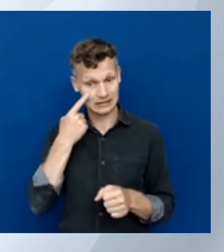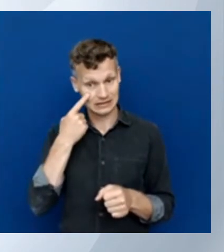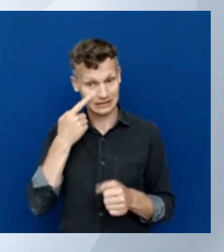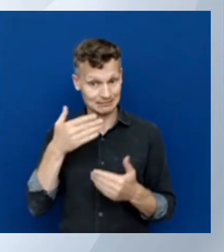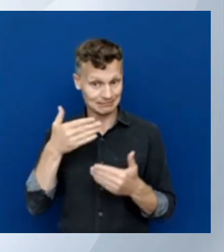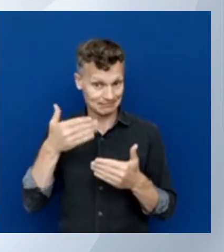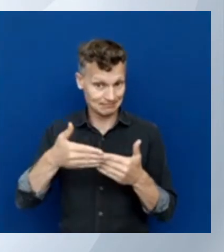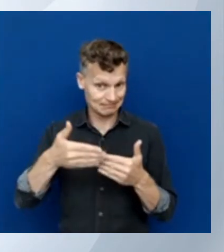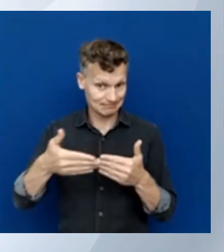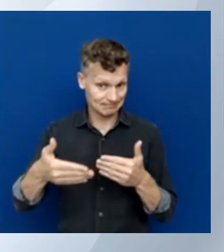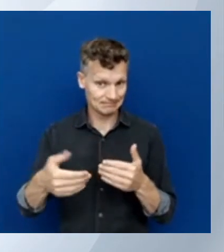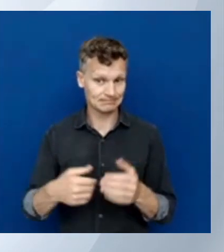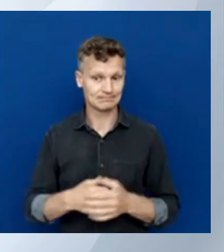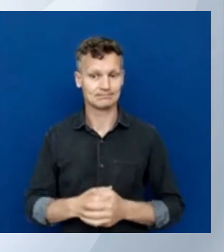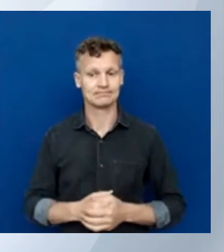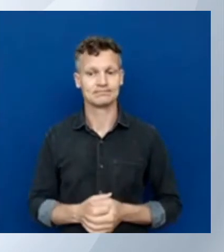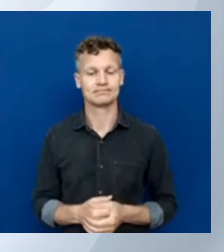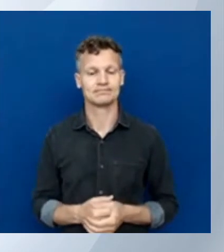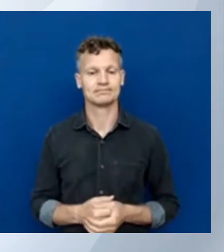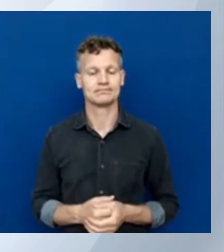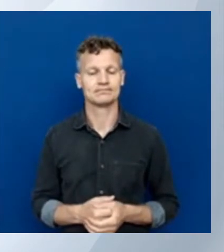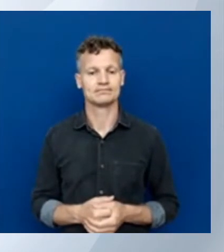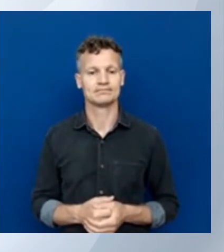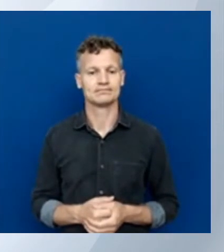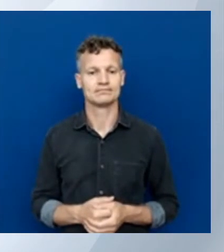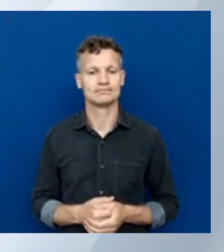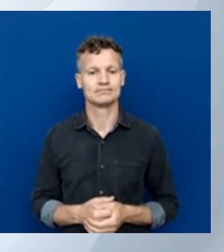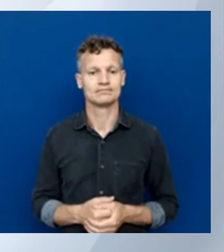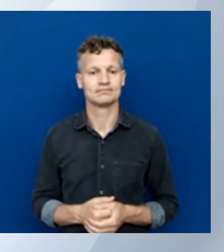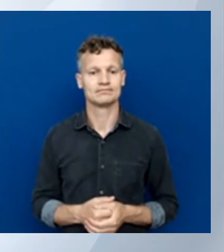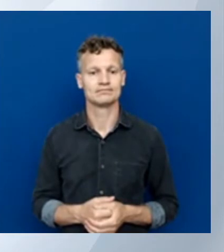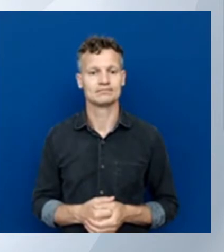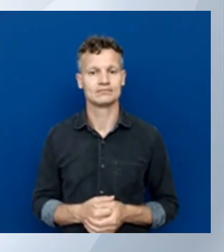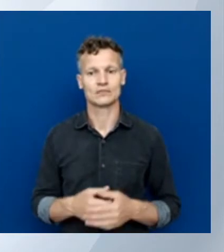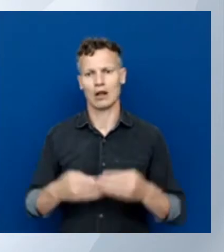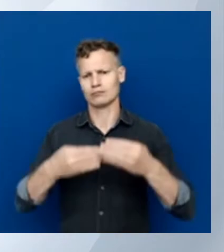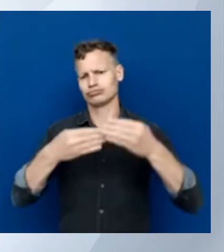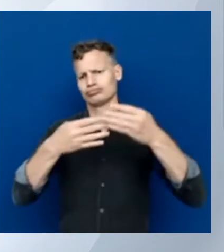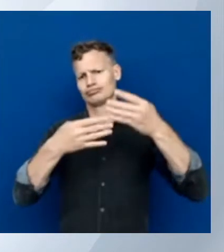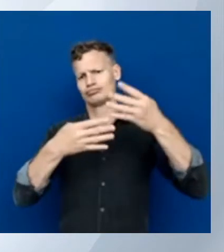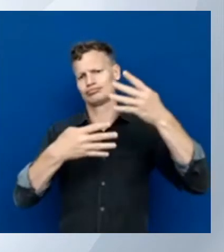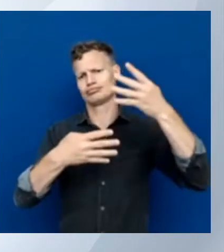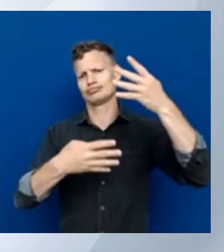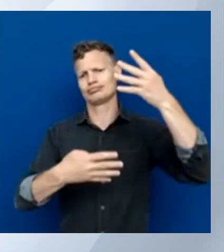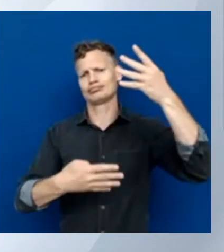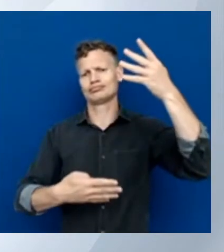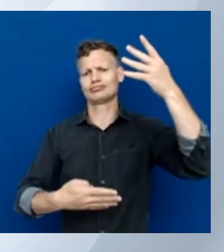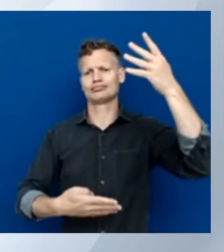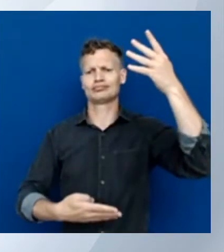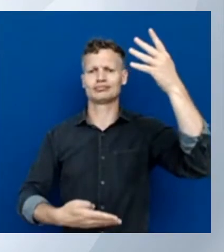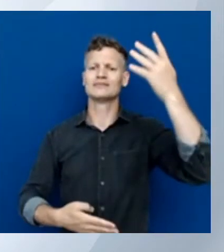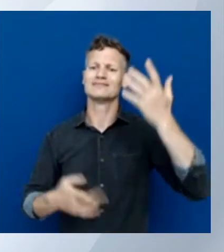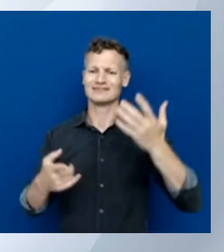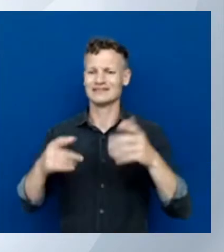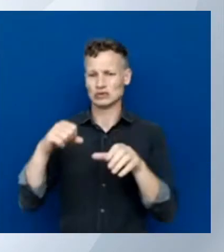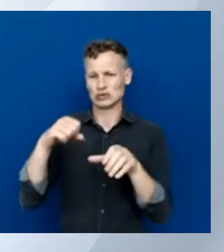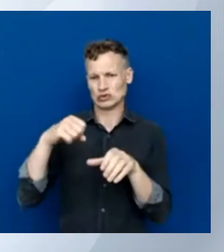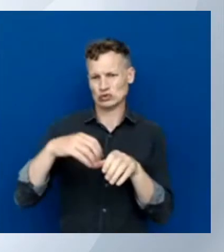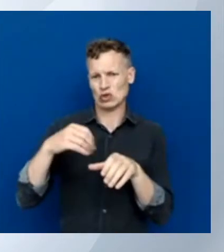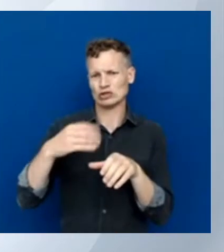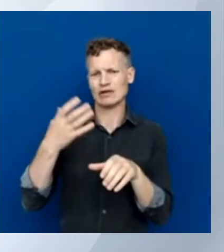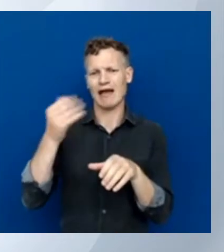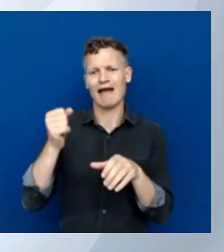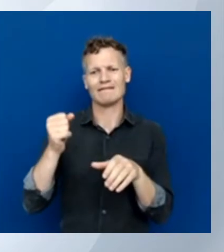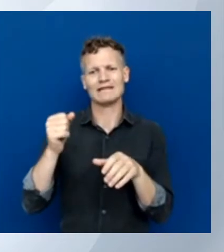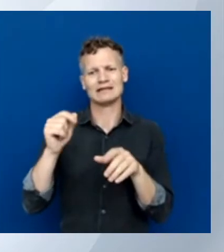And I get a whole lot of options here because the storage account has a lot more options than, say, a resource